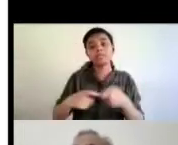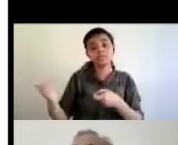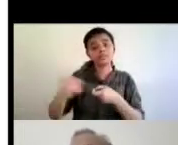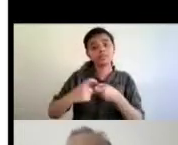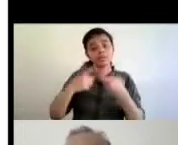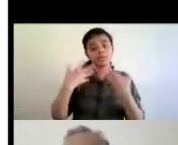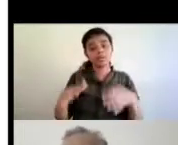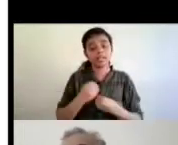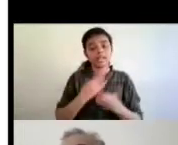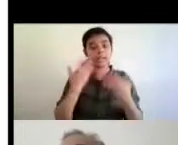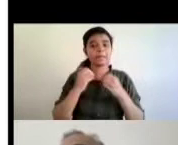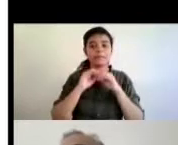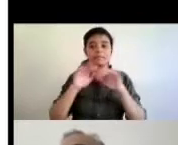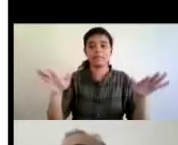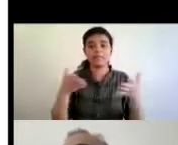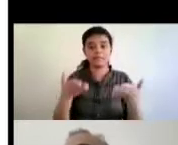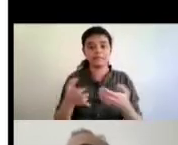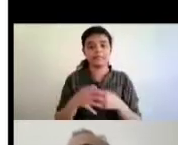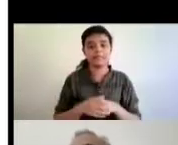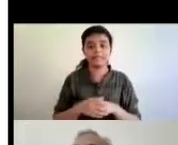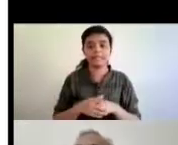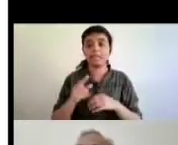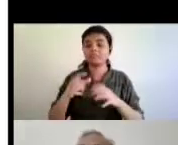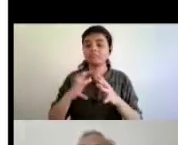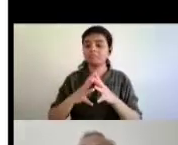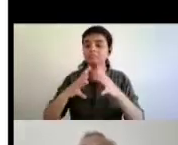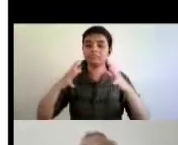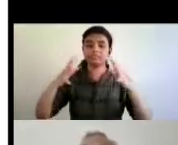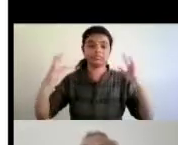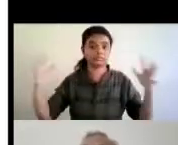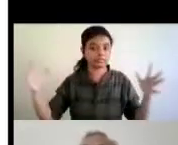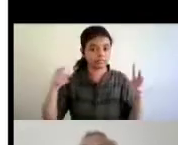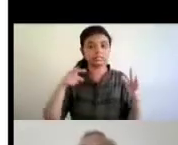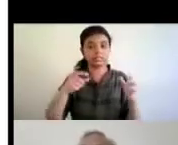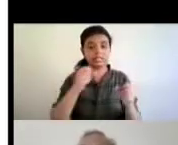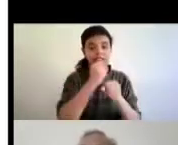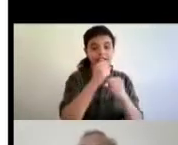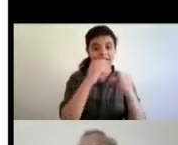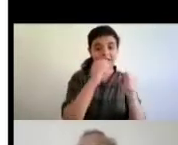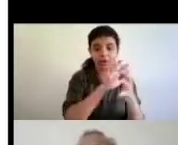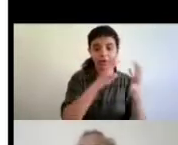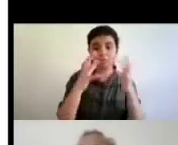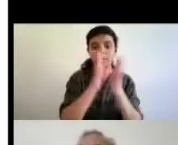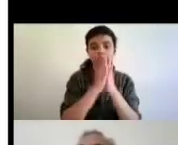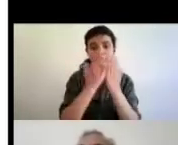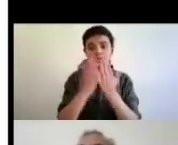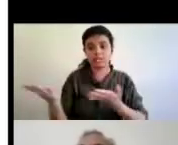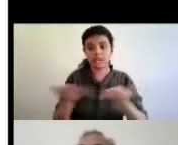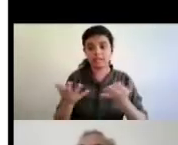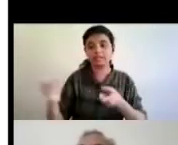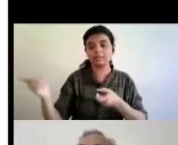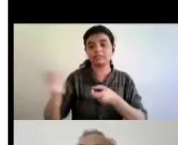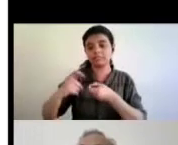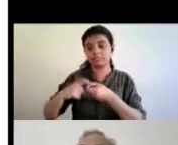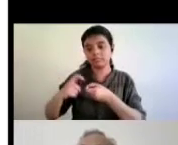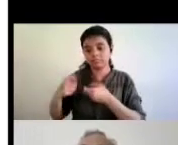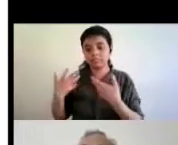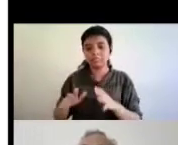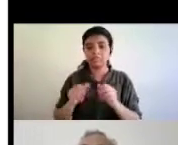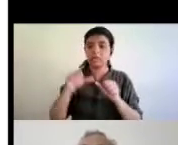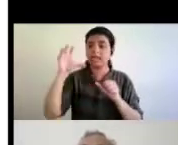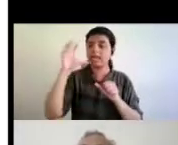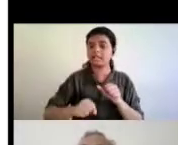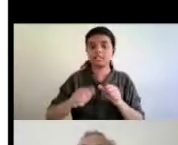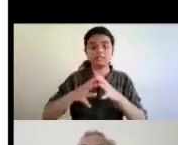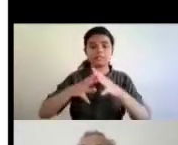and it is becoming one of the biggest uh collections of uh accessible format books for persons